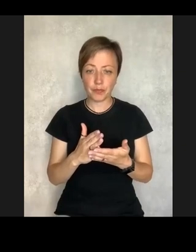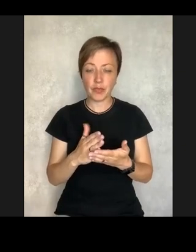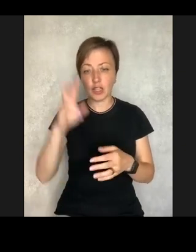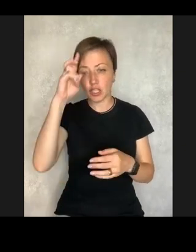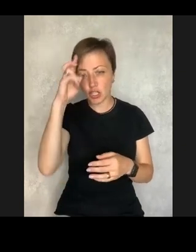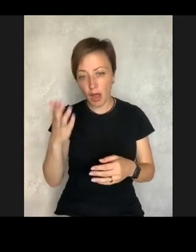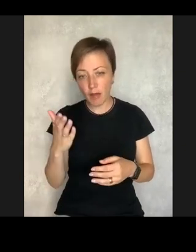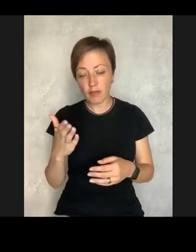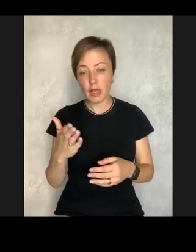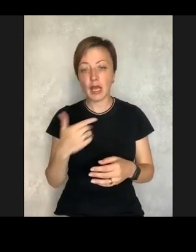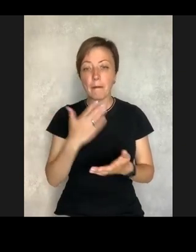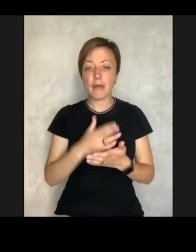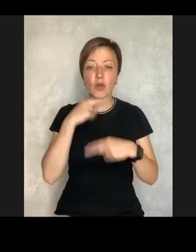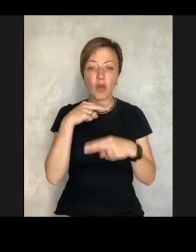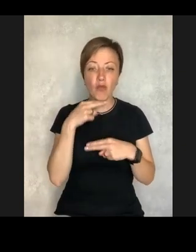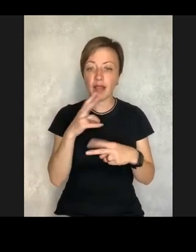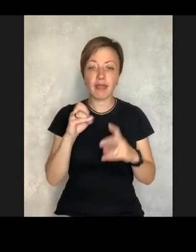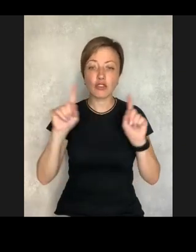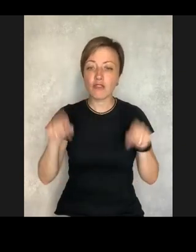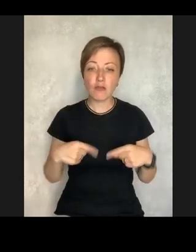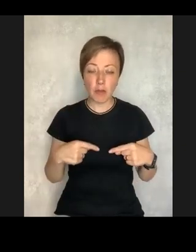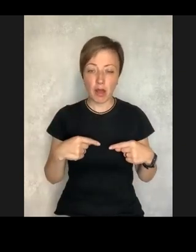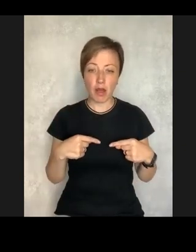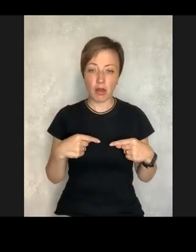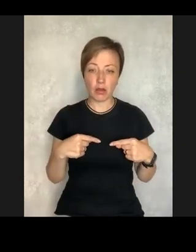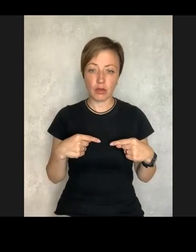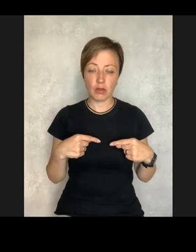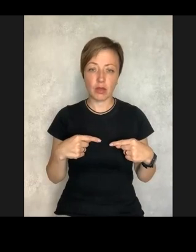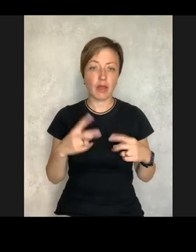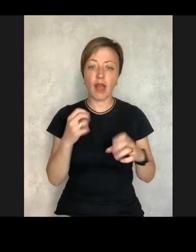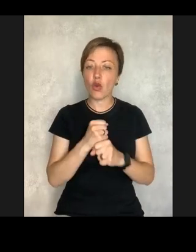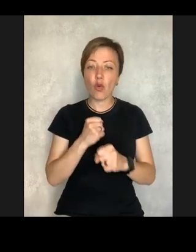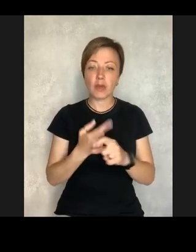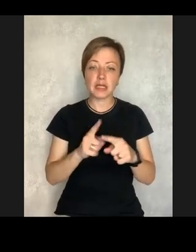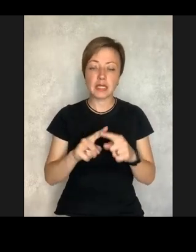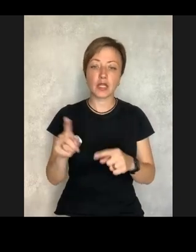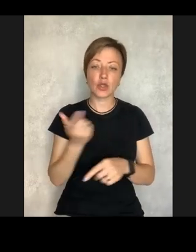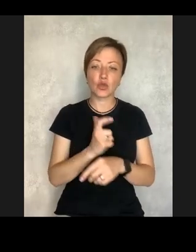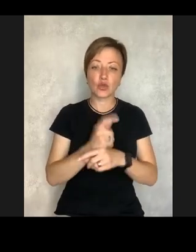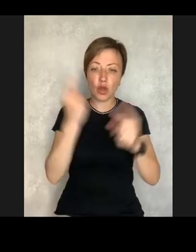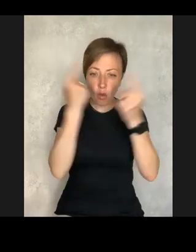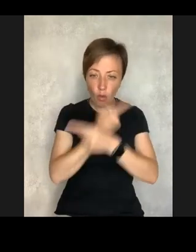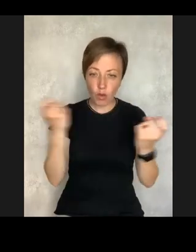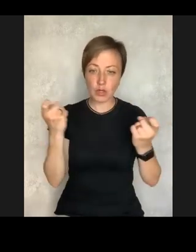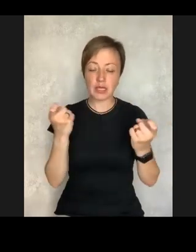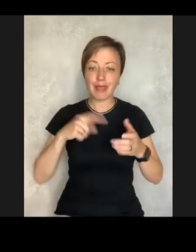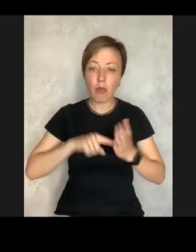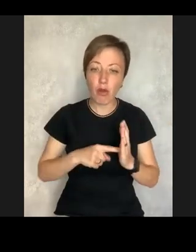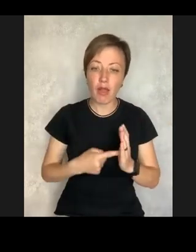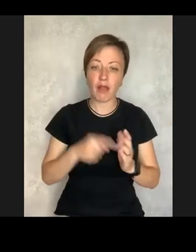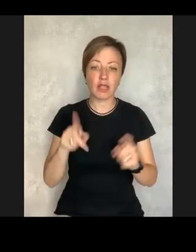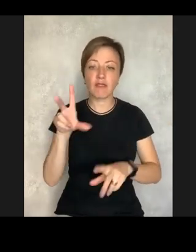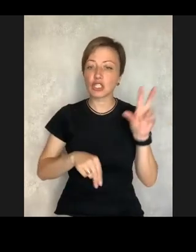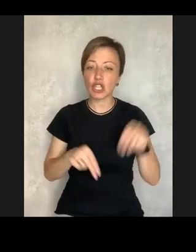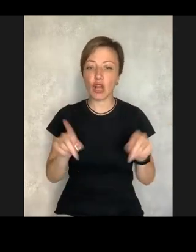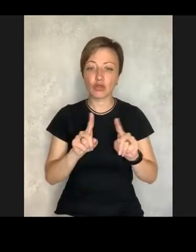for the services from the state. No, I don't mean they don't demand, don't do it loud